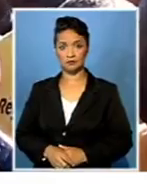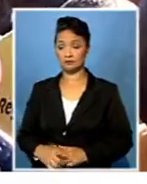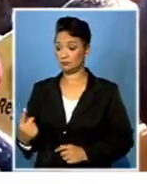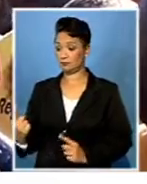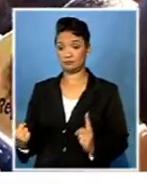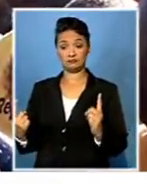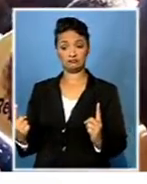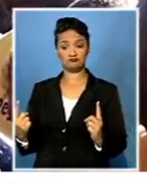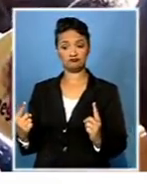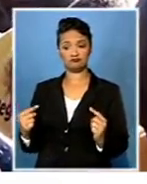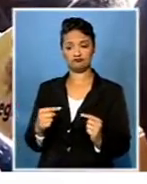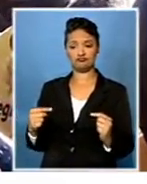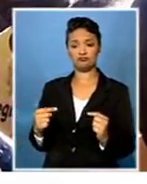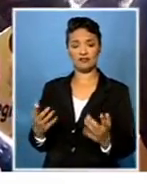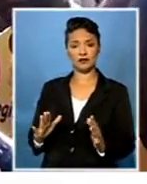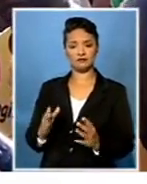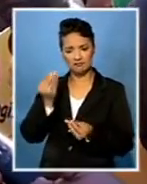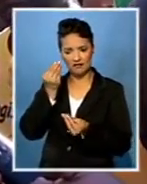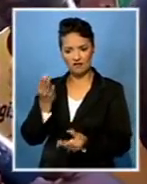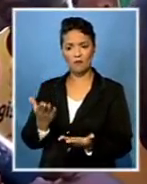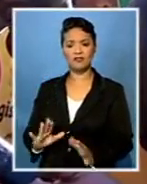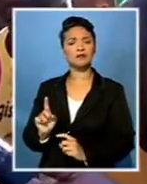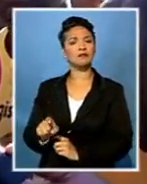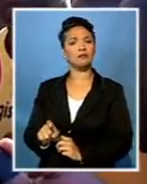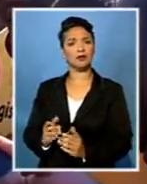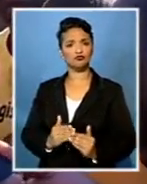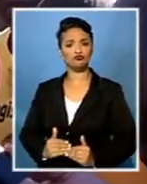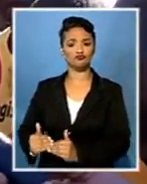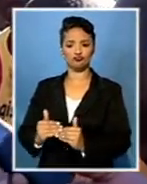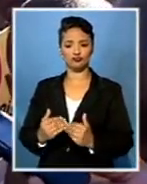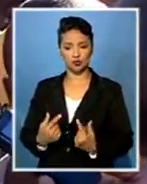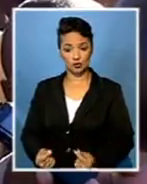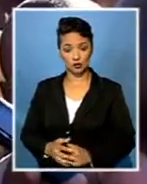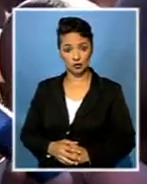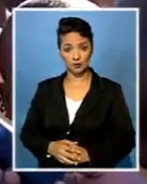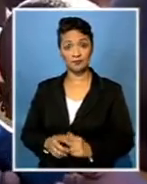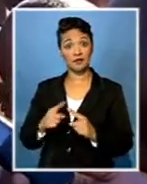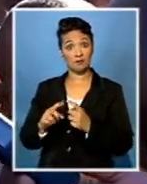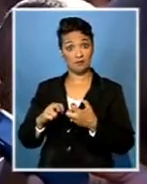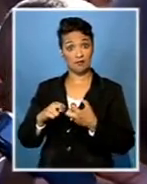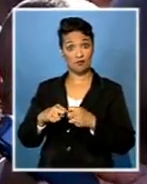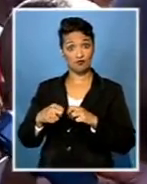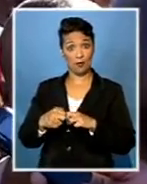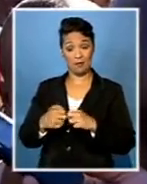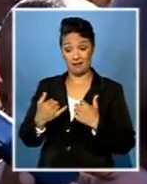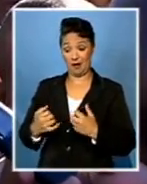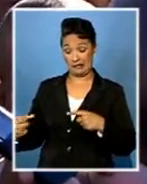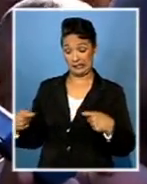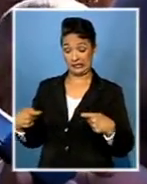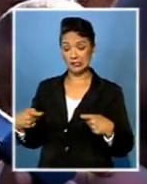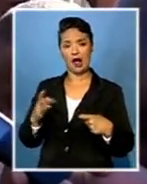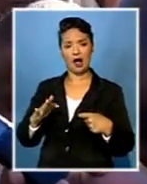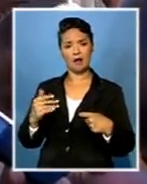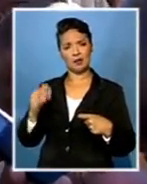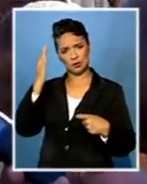were told by the leadership of the coalition that this project is bigger than the two of them.